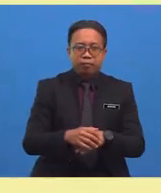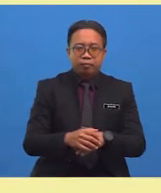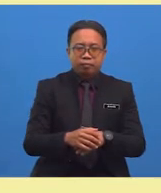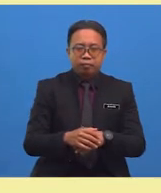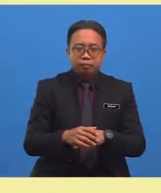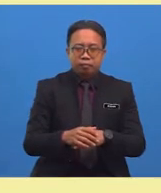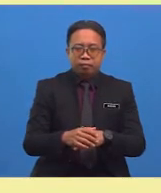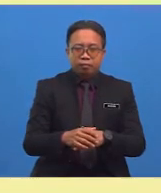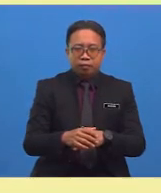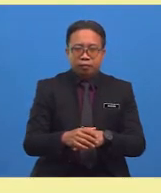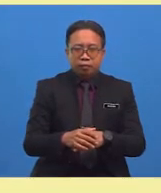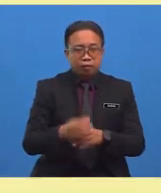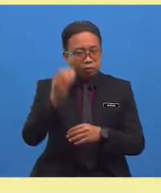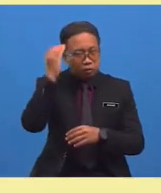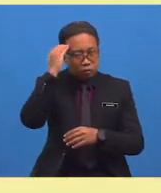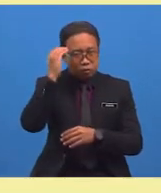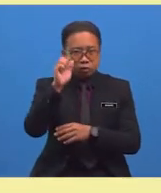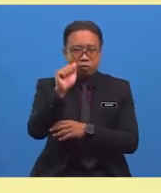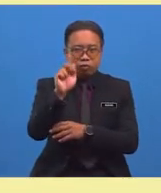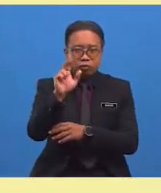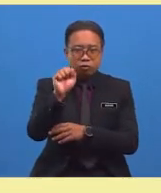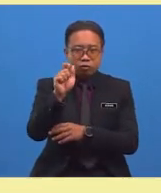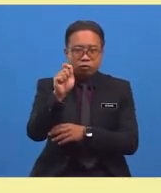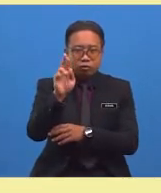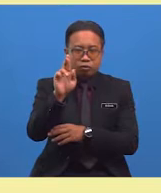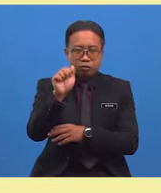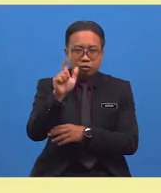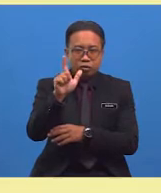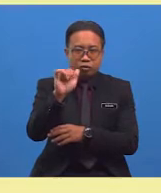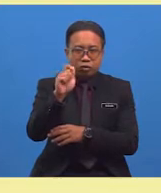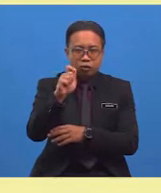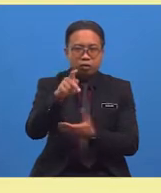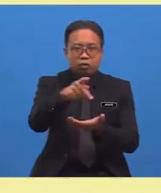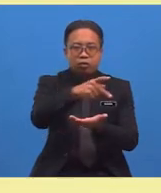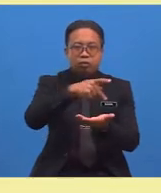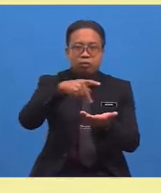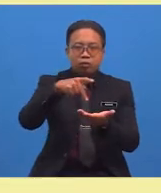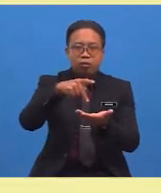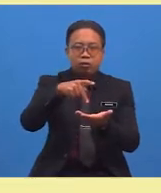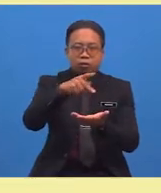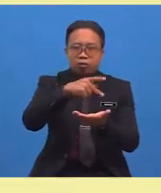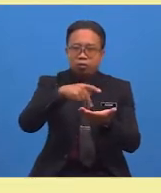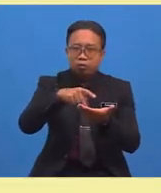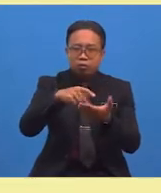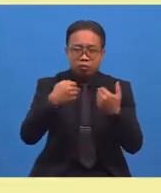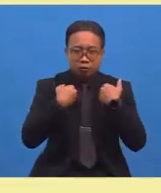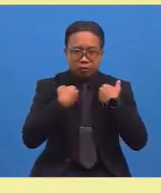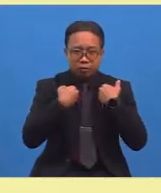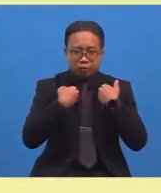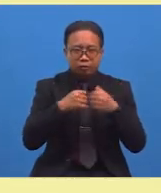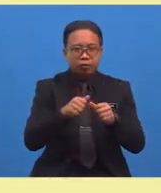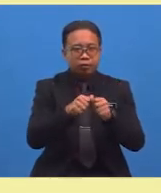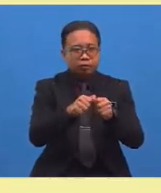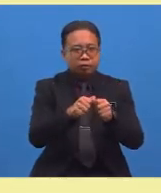Did you know Australia? Australia is an island and it is a continent of its own?